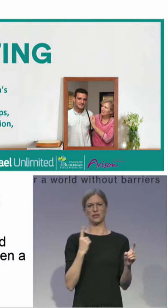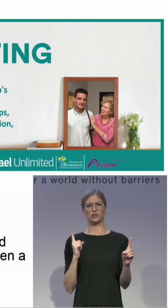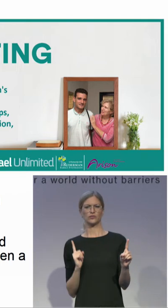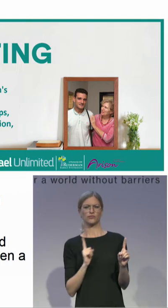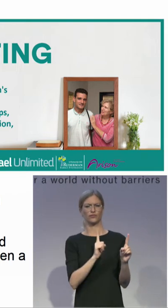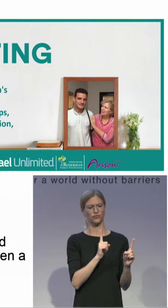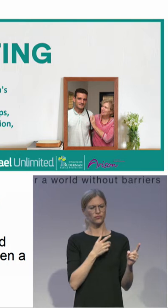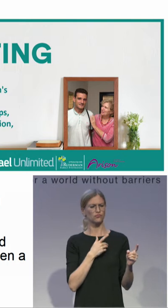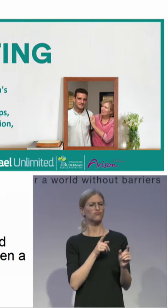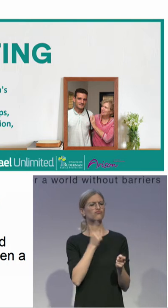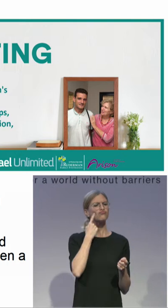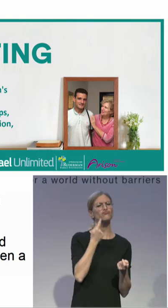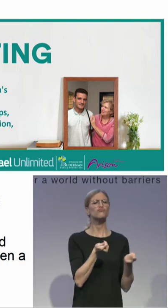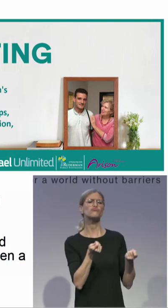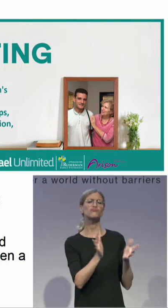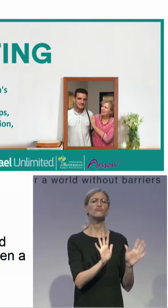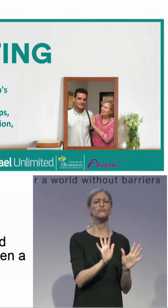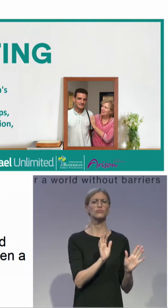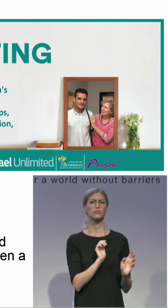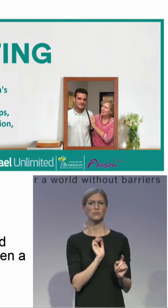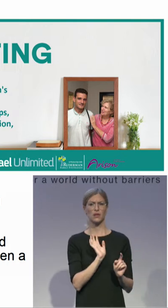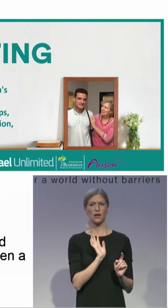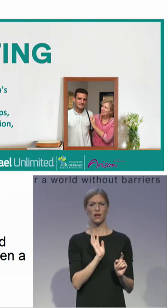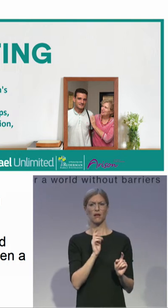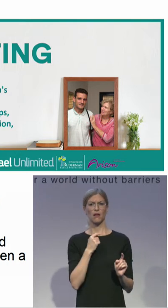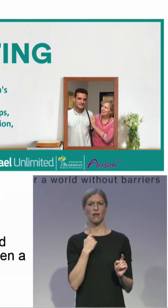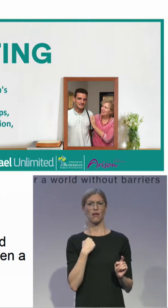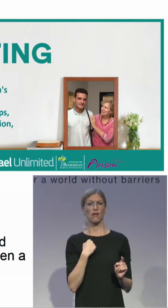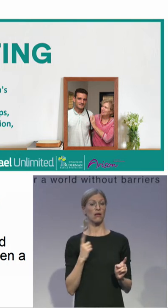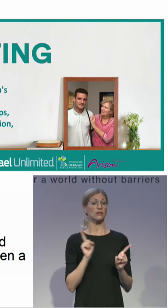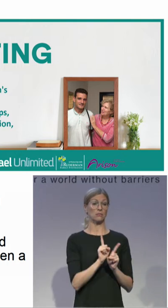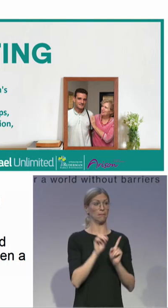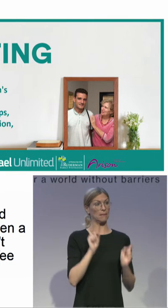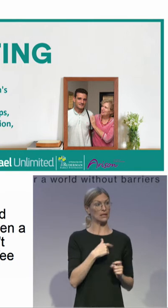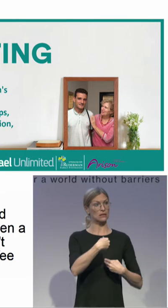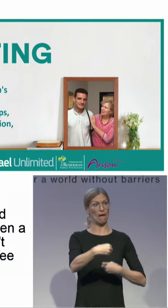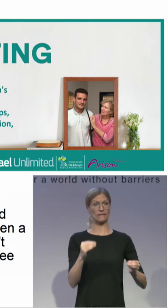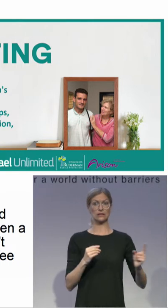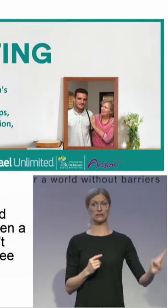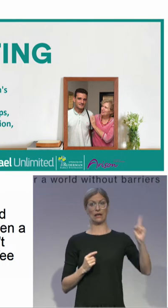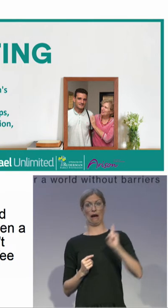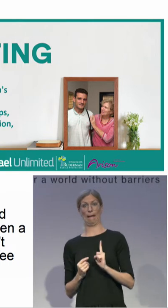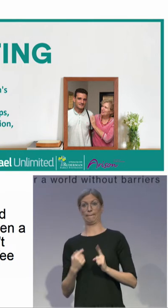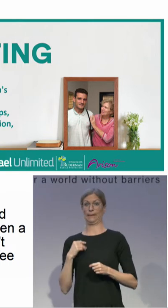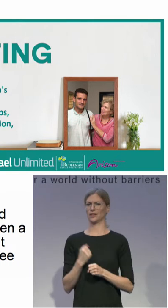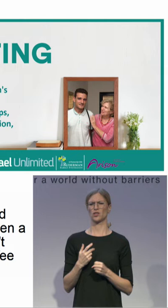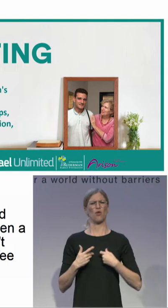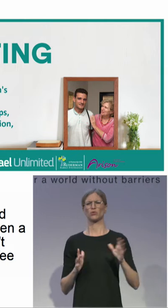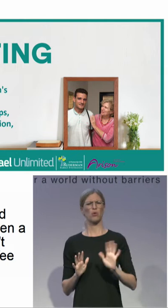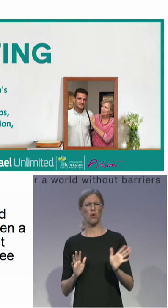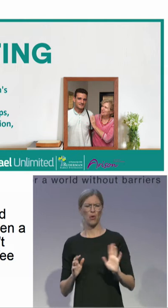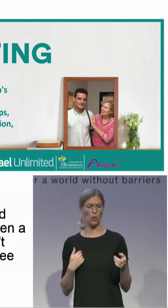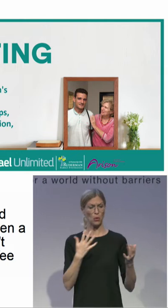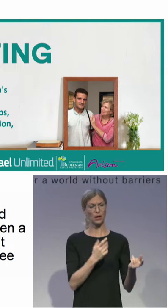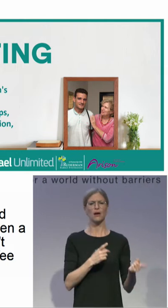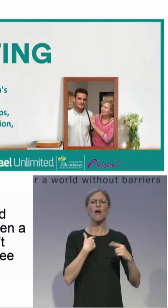wants. It can be in a coffee shop, it can be on the beach, wherever the person thinks it's the best setting for